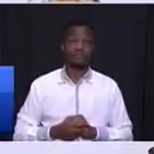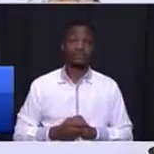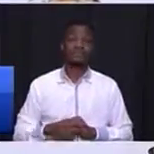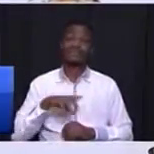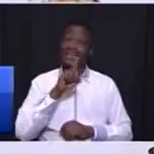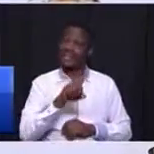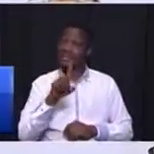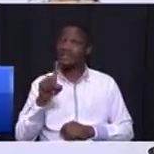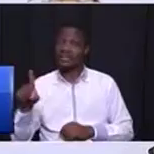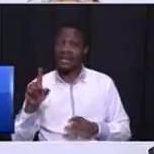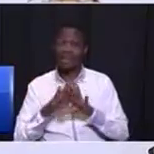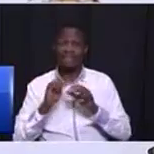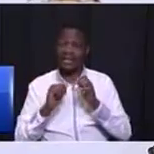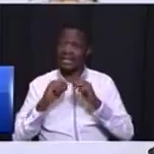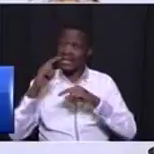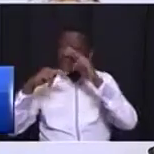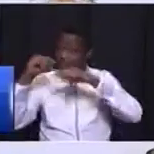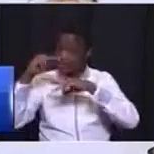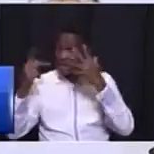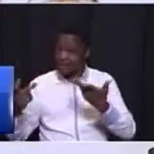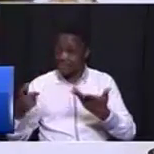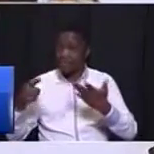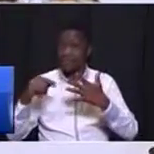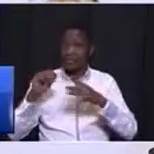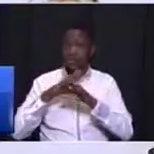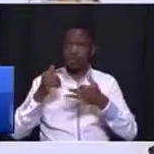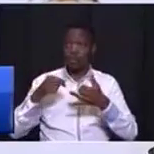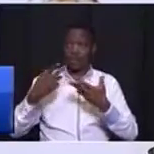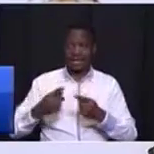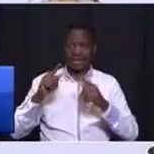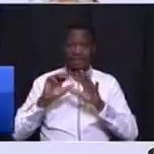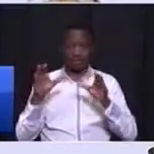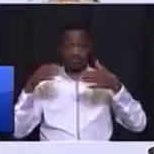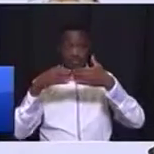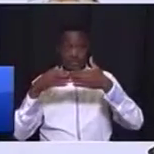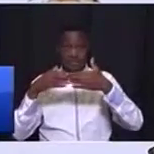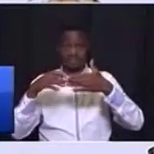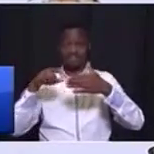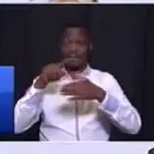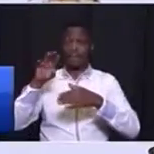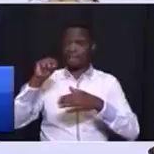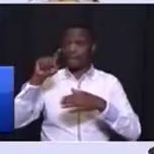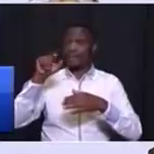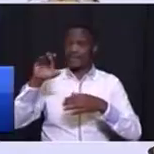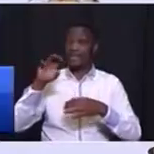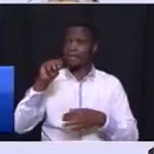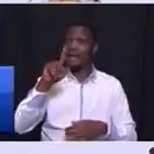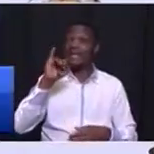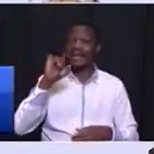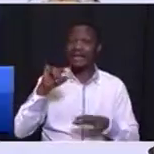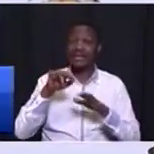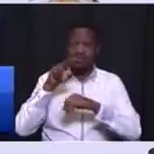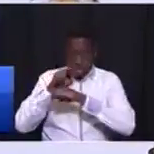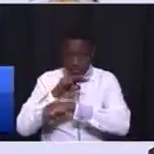every infrastructure MEC so we have a steering committee on infrastructure and MEC you are going to monitor